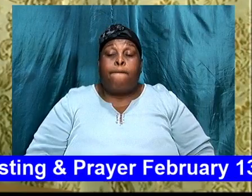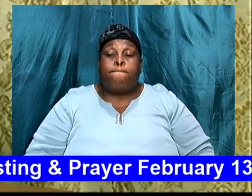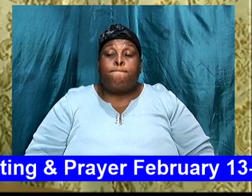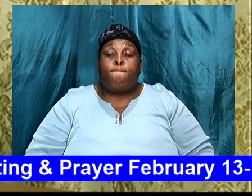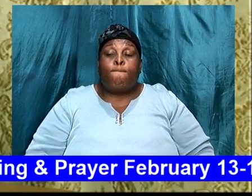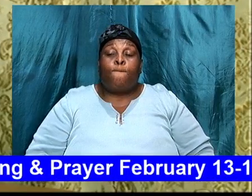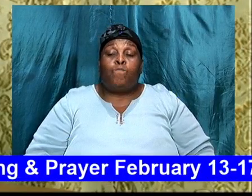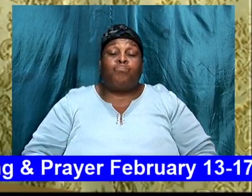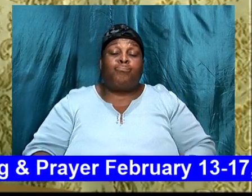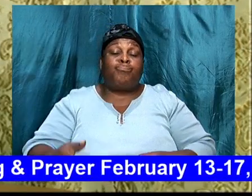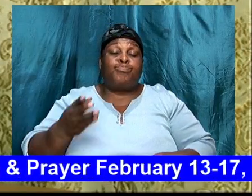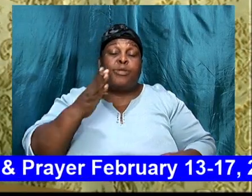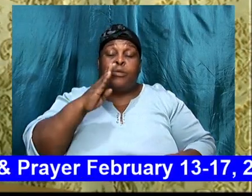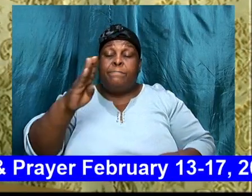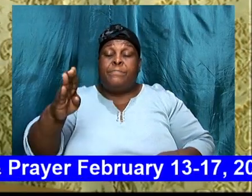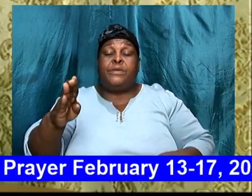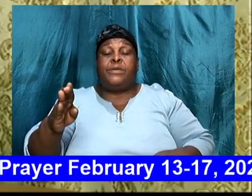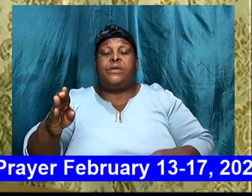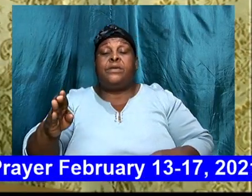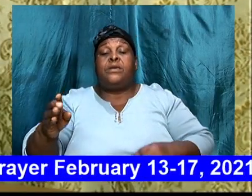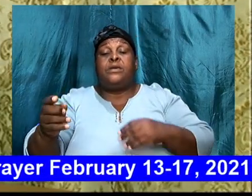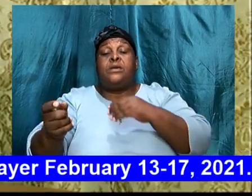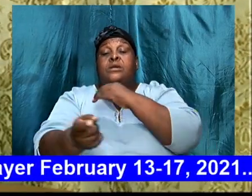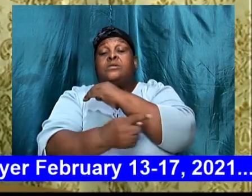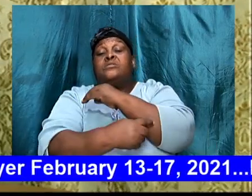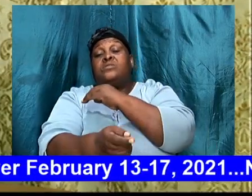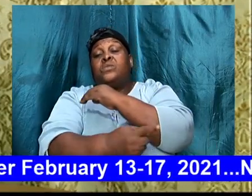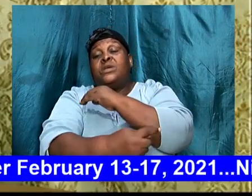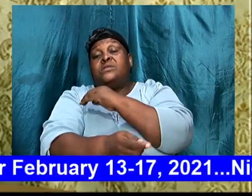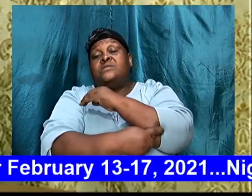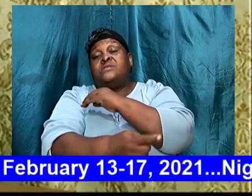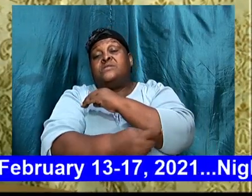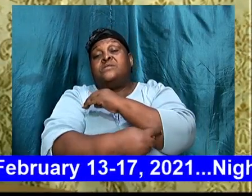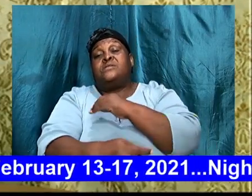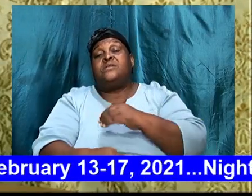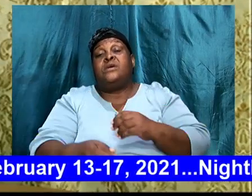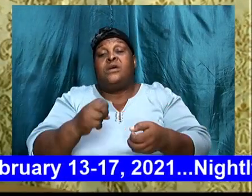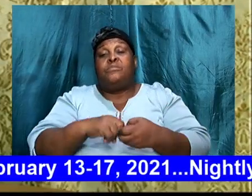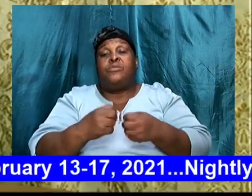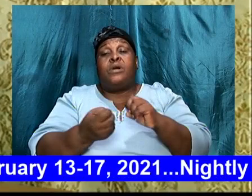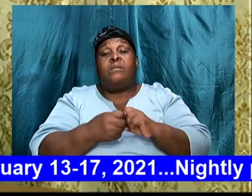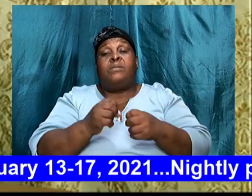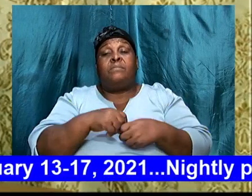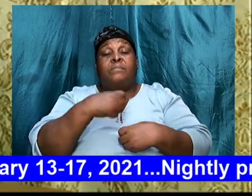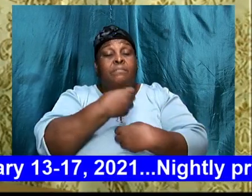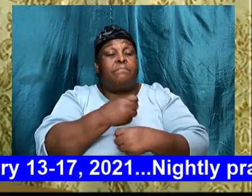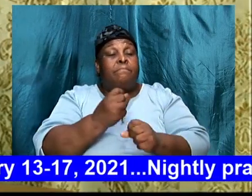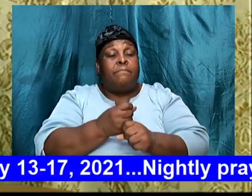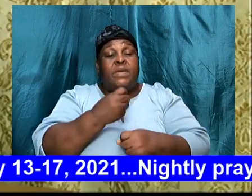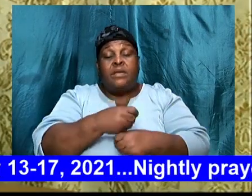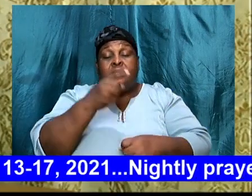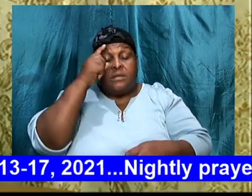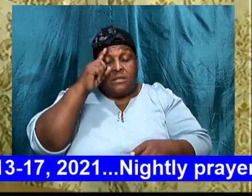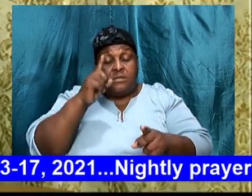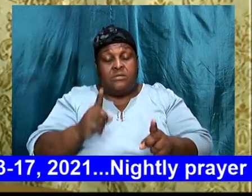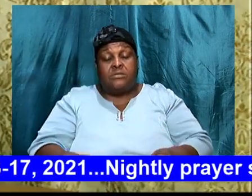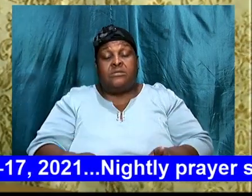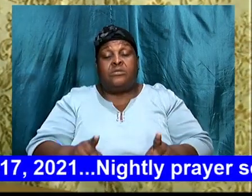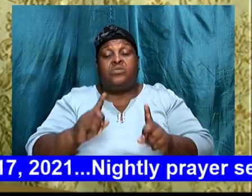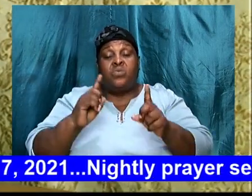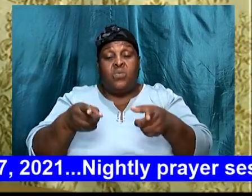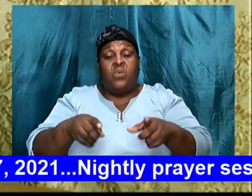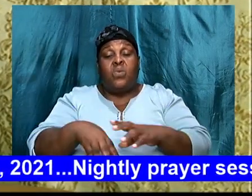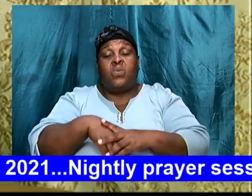there will be, consequences, there will be, repercussions, and if we make the decision, to go outside of God's will,